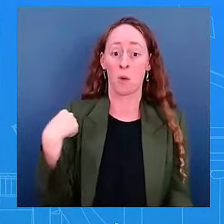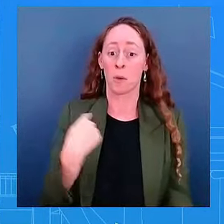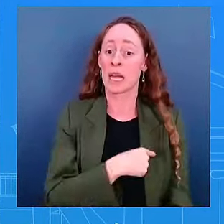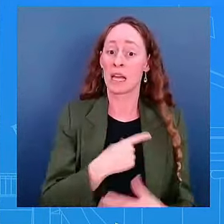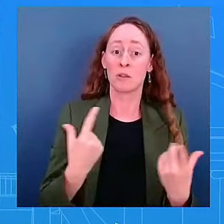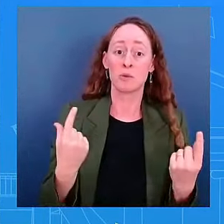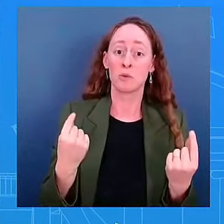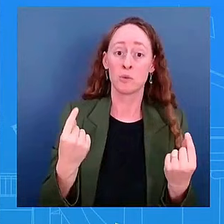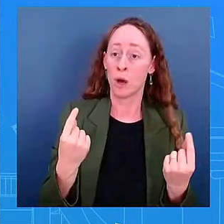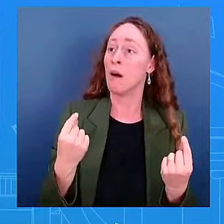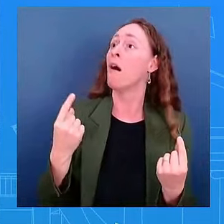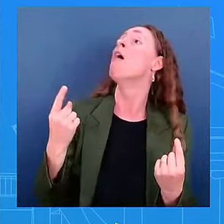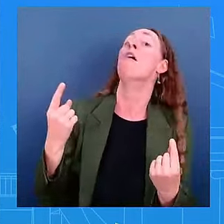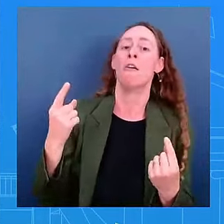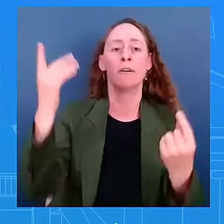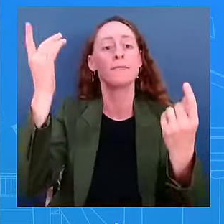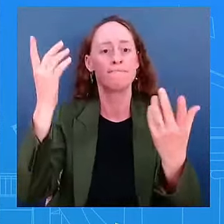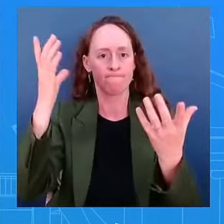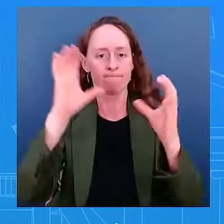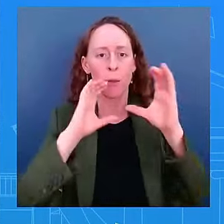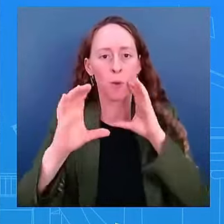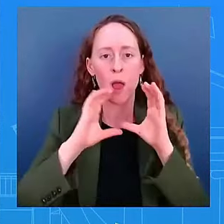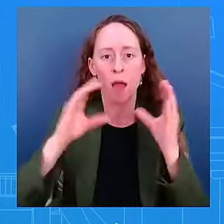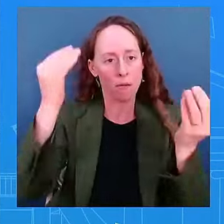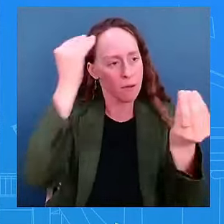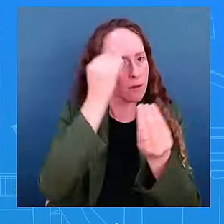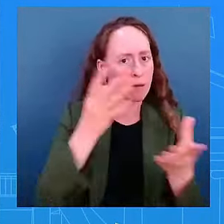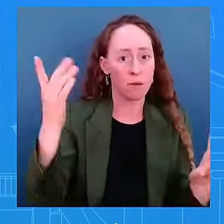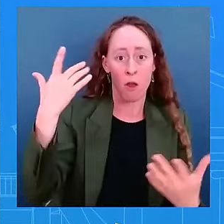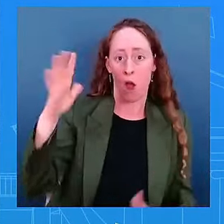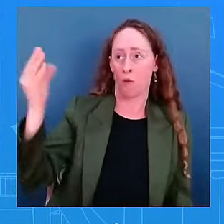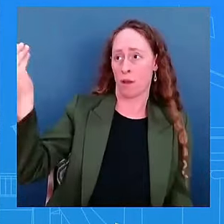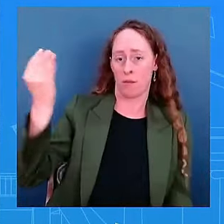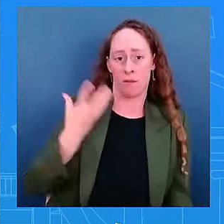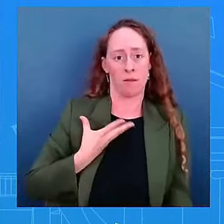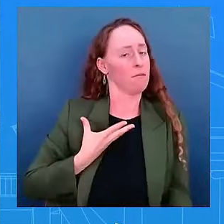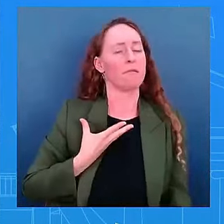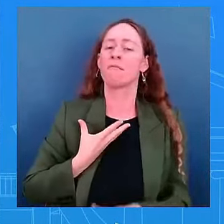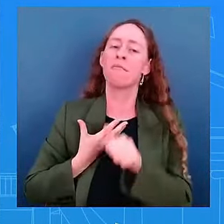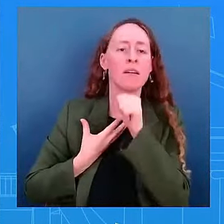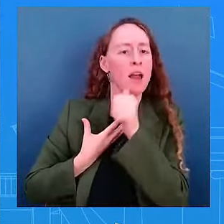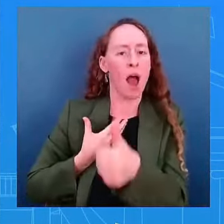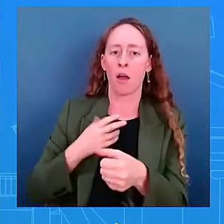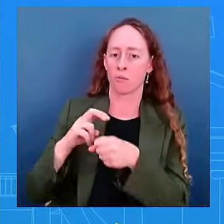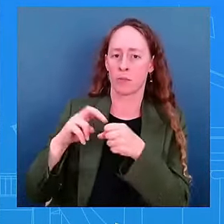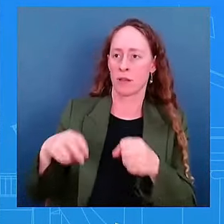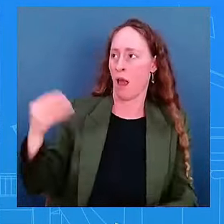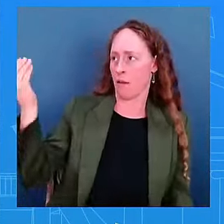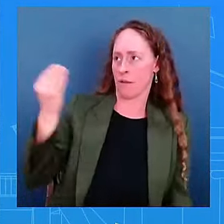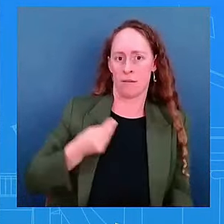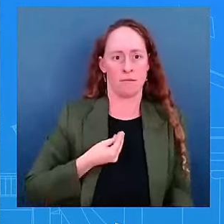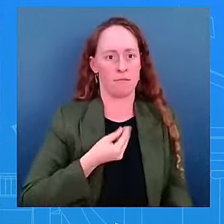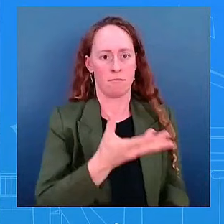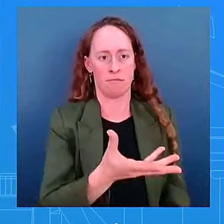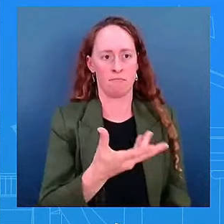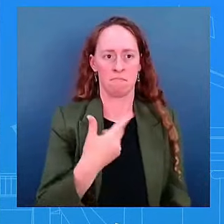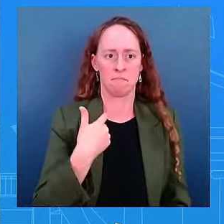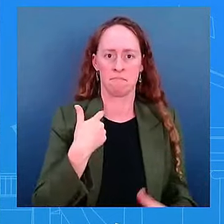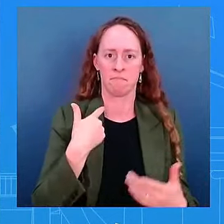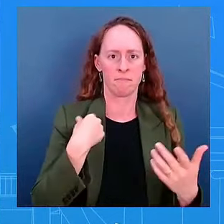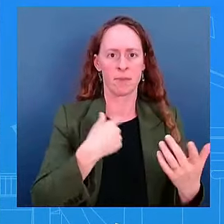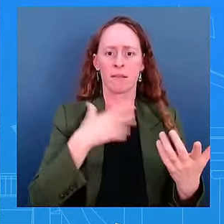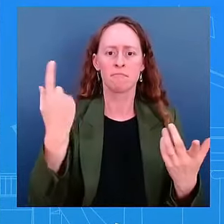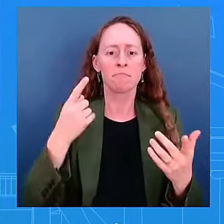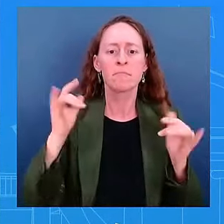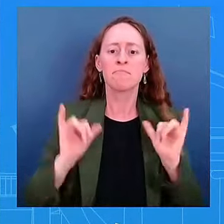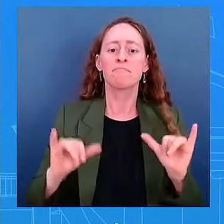you heard from the president he's not going to drop out. And he actually addressed it himself, not just us. There were multiple events, multiple opportunities where the president